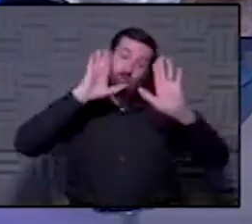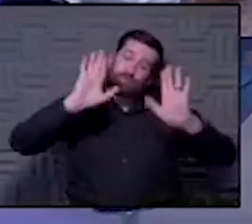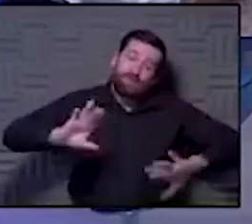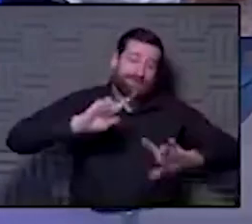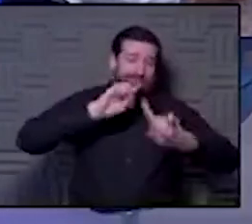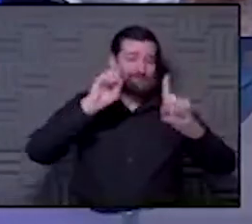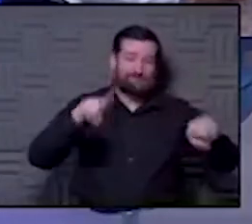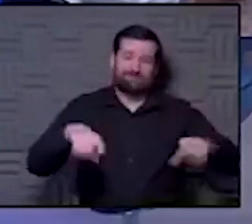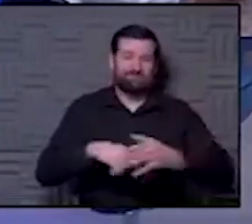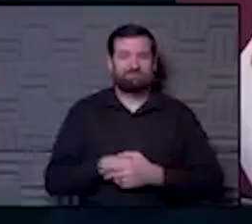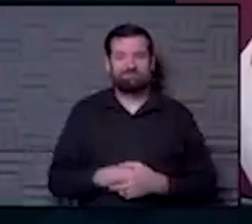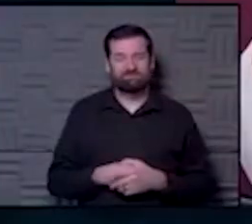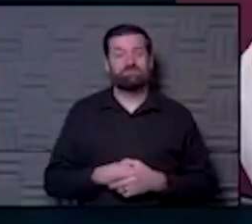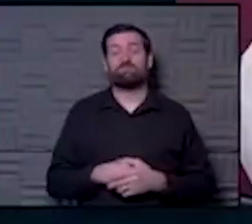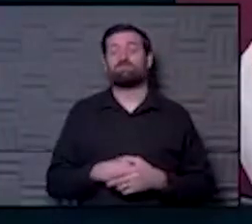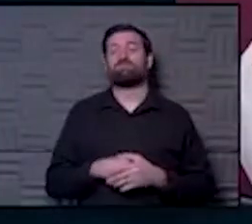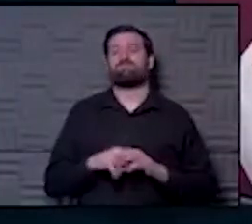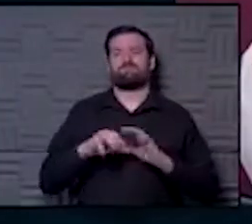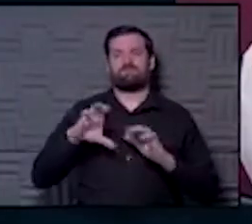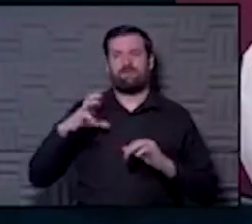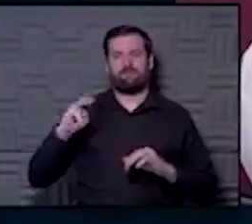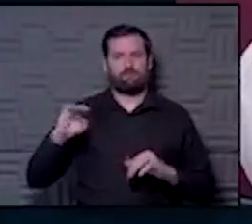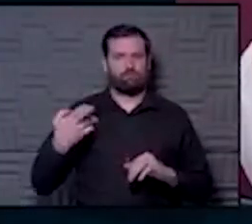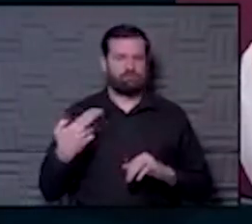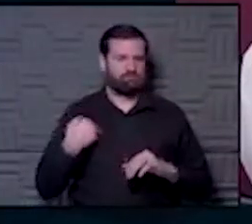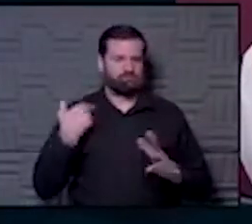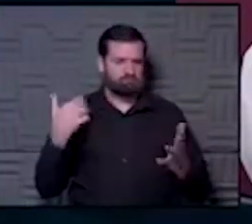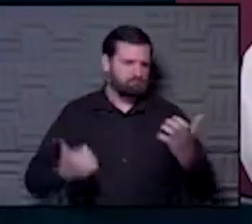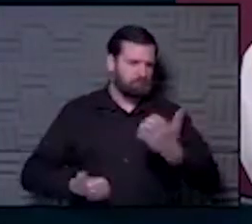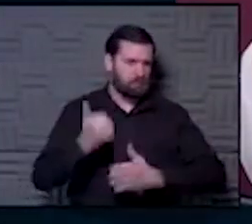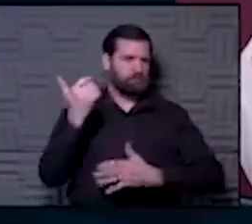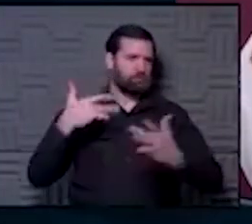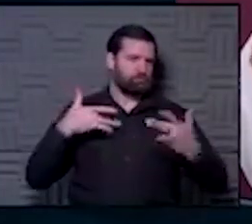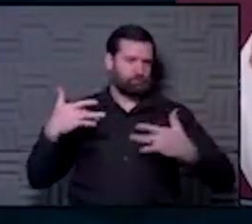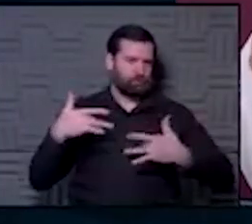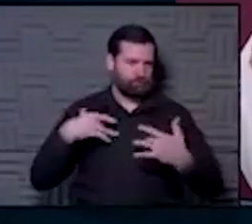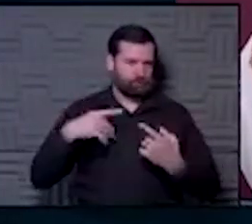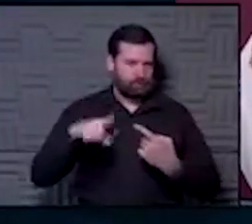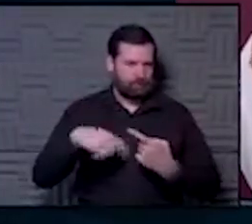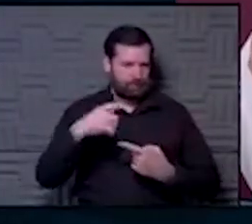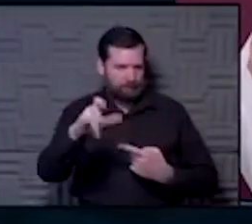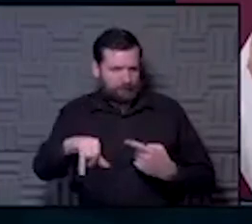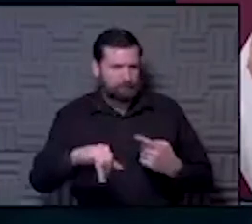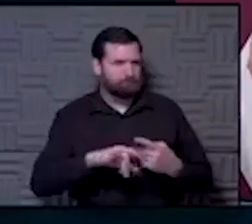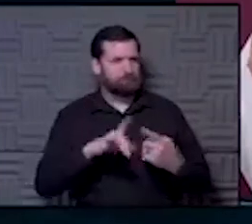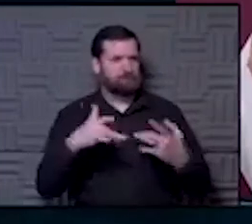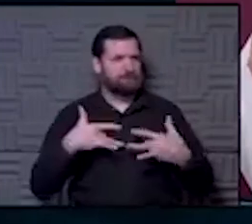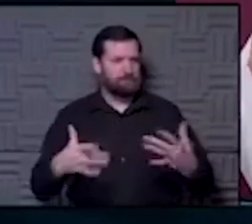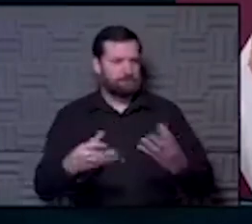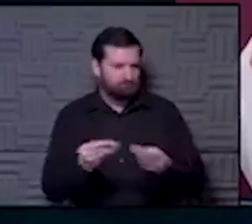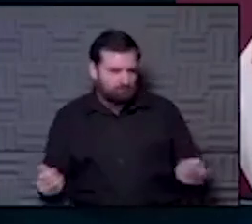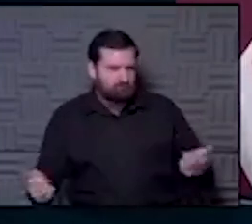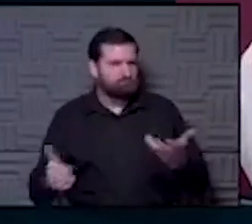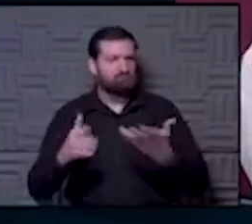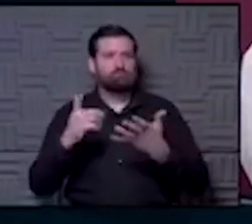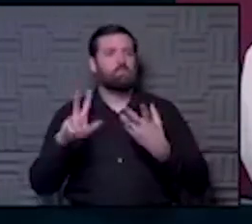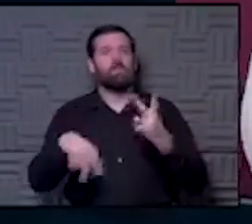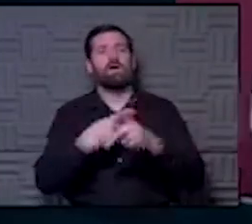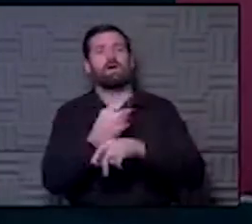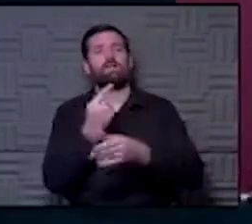though. So at Children's, what concerns you most about the syndrome, and does it generally go away? What kind of therapies do you use for it?